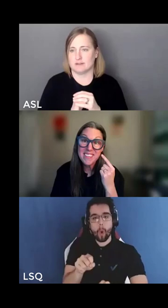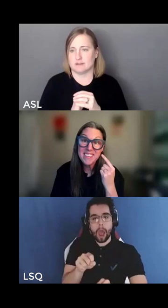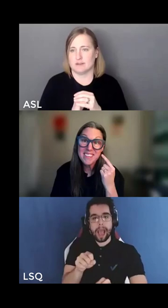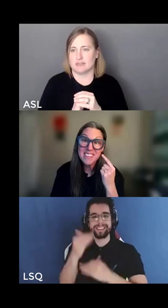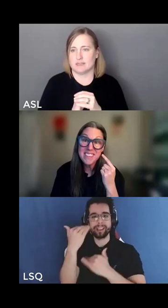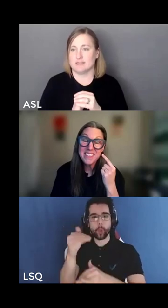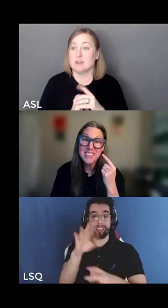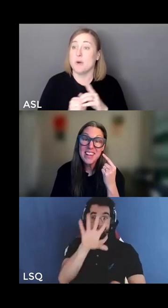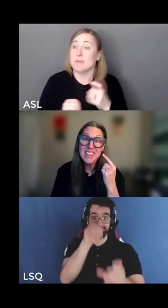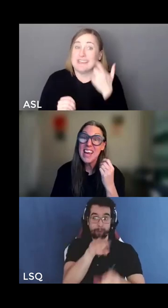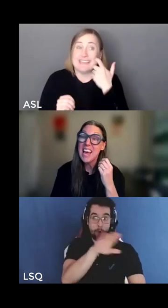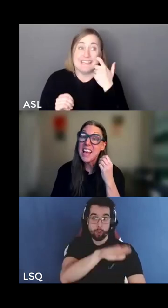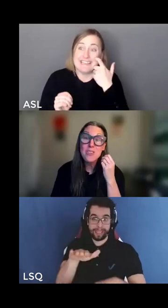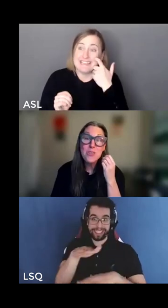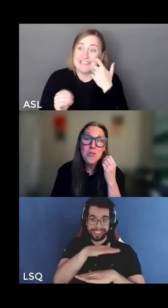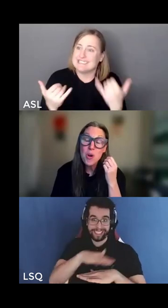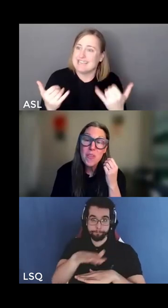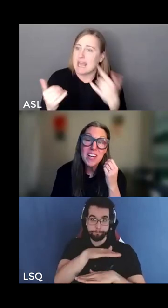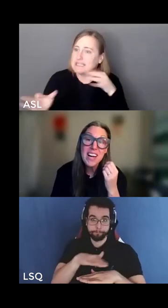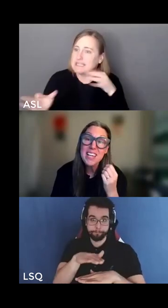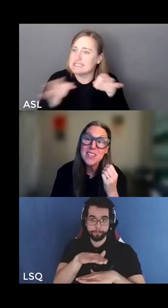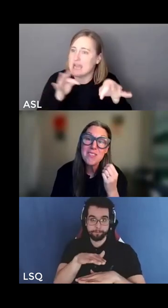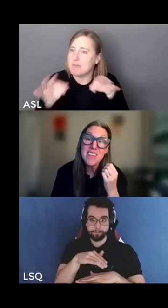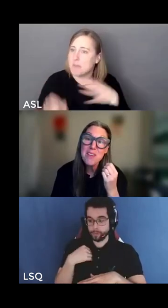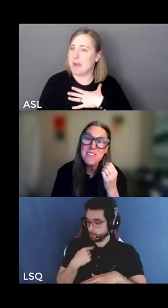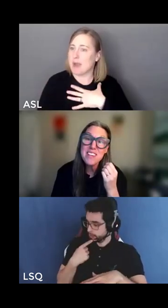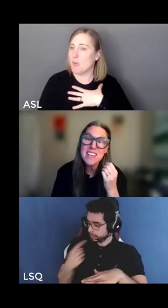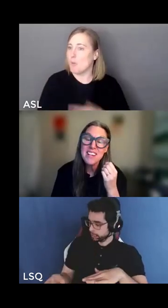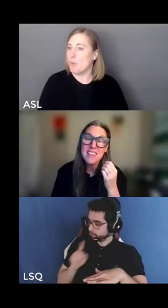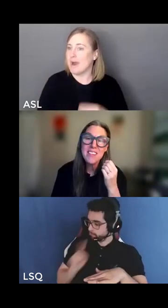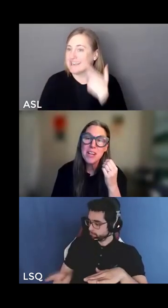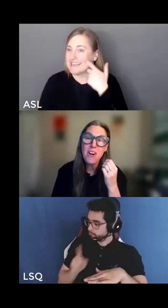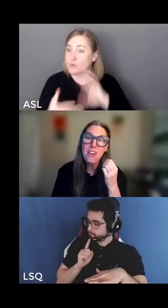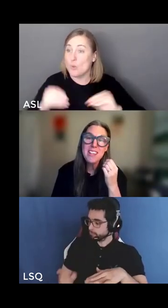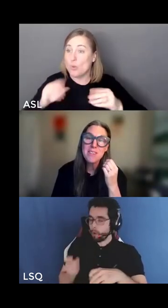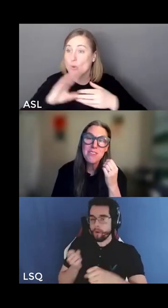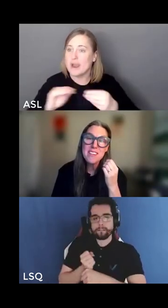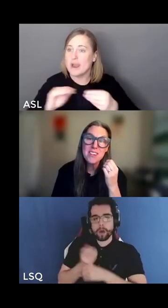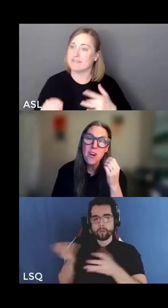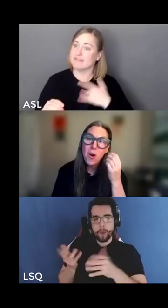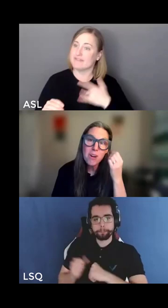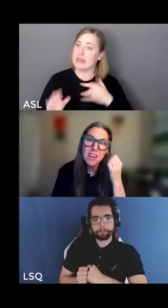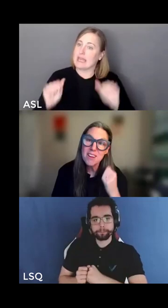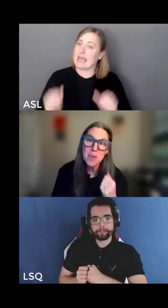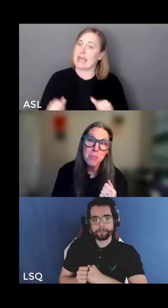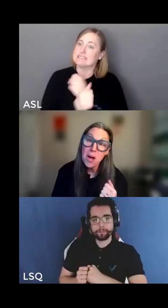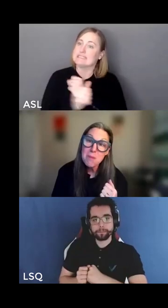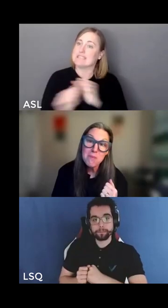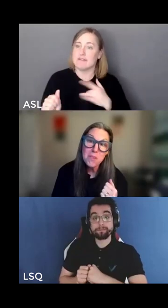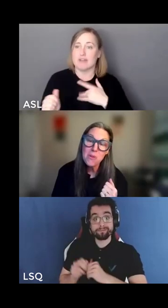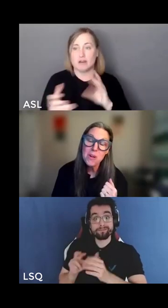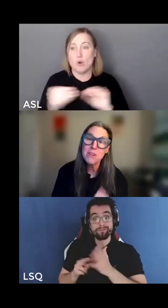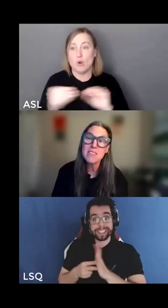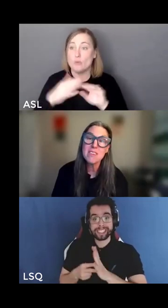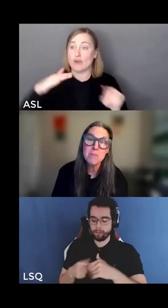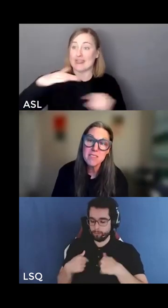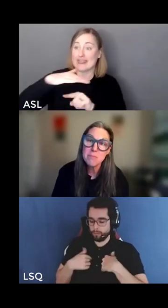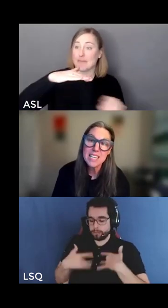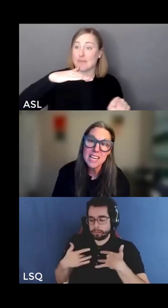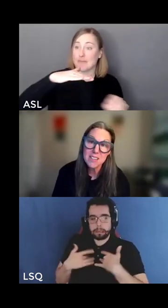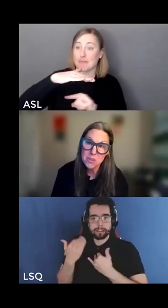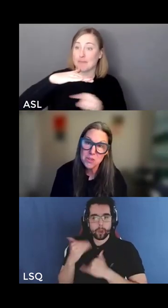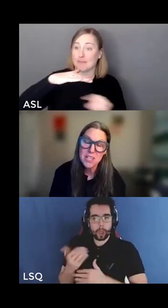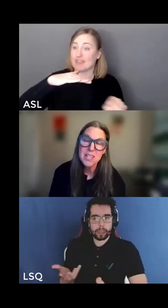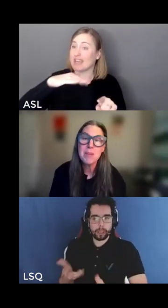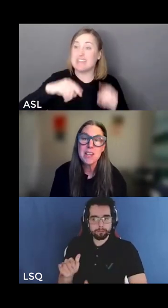whiteness right and i can do so with a kind of safety that my colleagues and friends and comrades on the bottom of the coin of racism